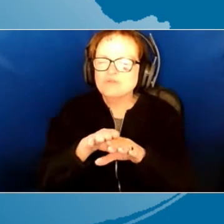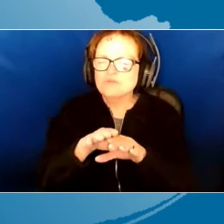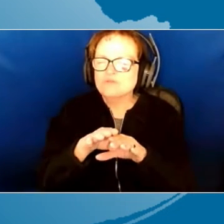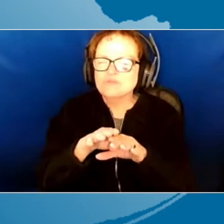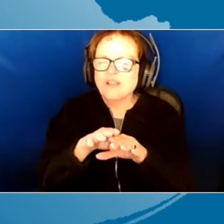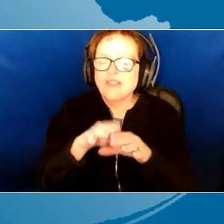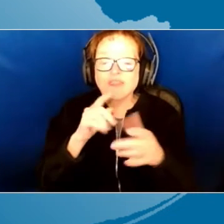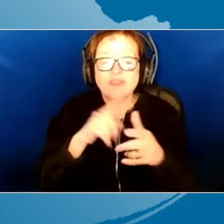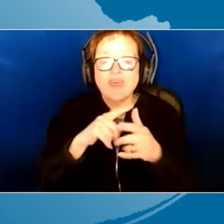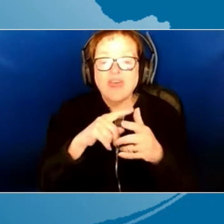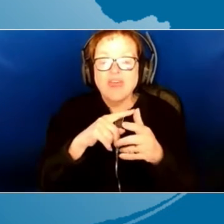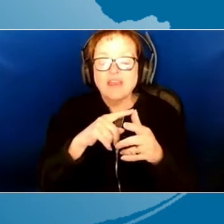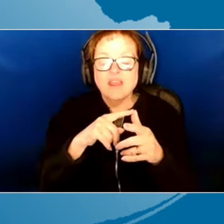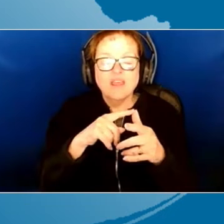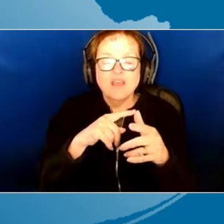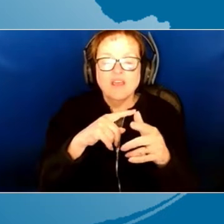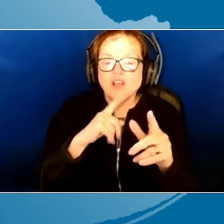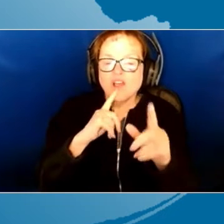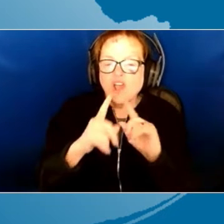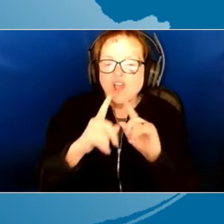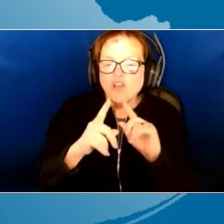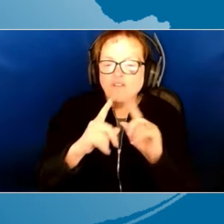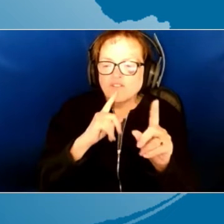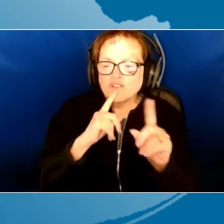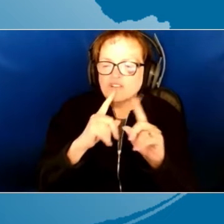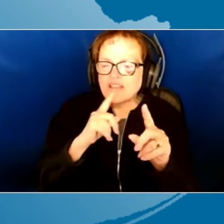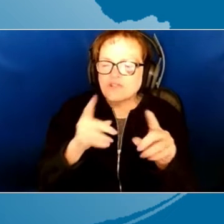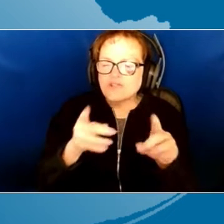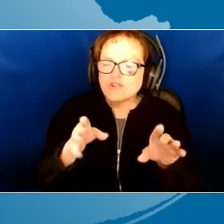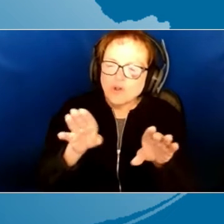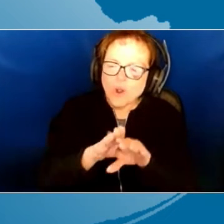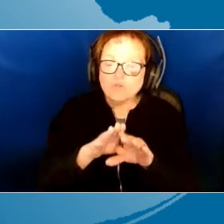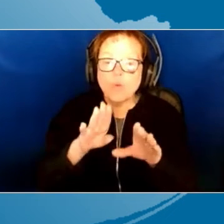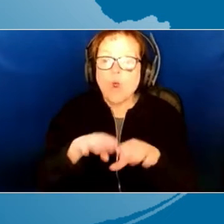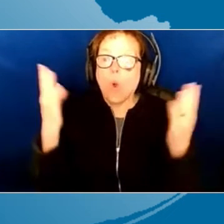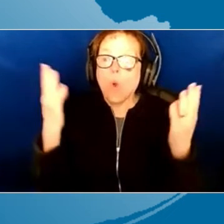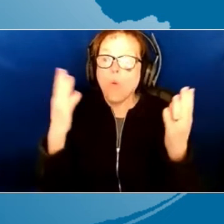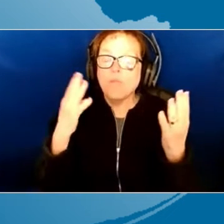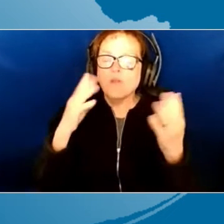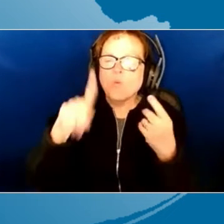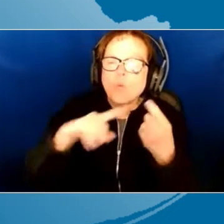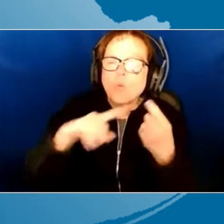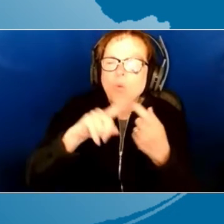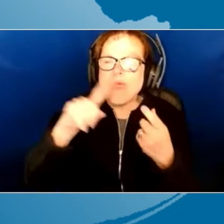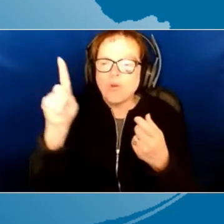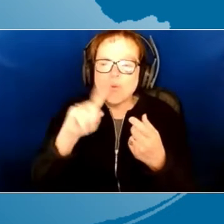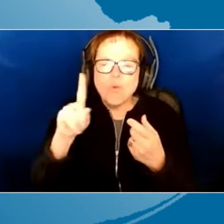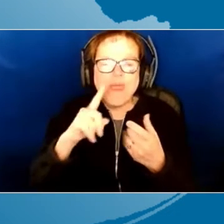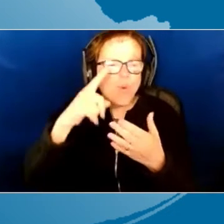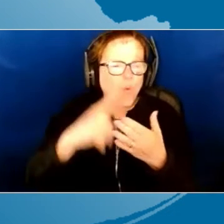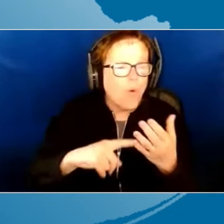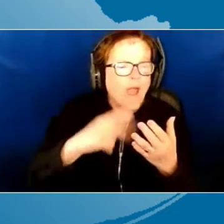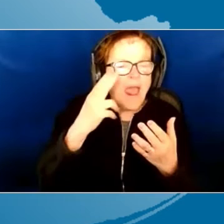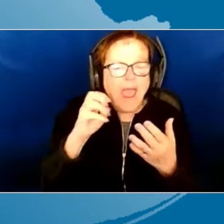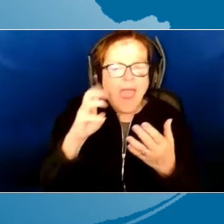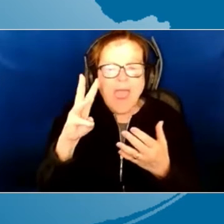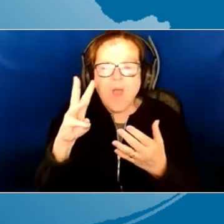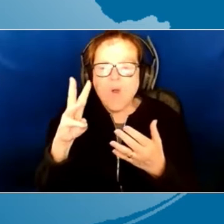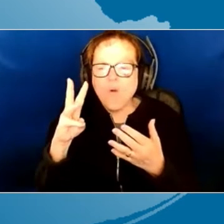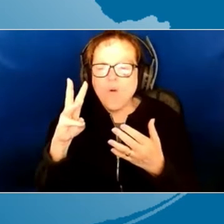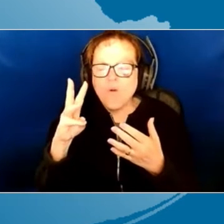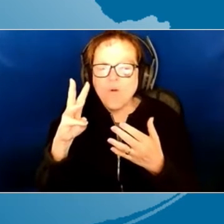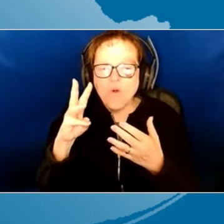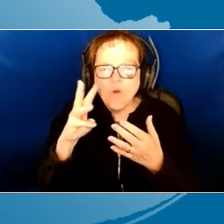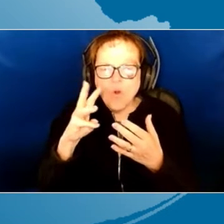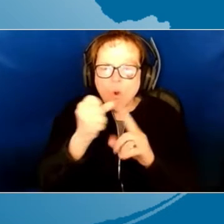shut the conversation down. We want to ask open ended questions. When, where, what, how, so that we're open